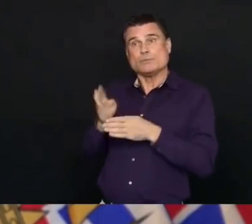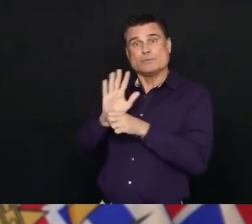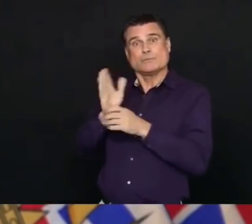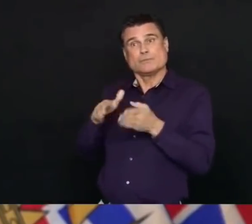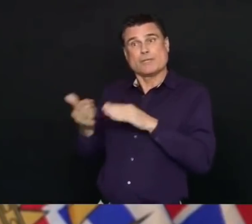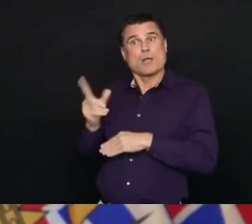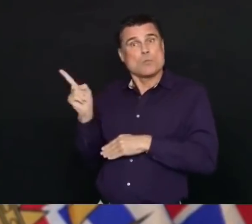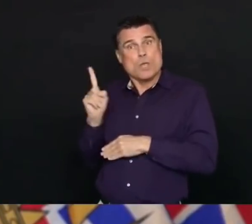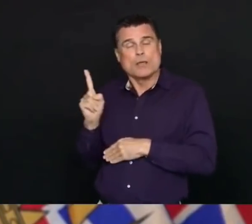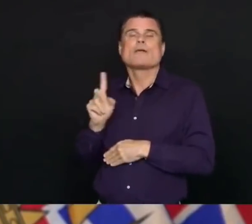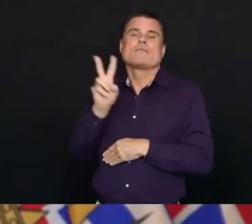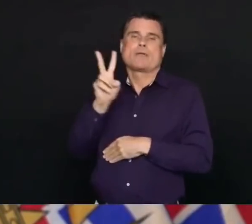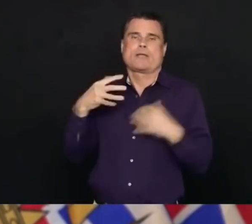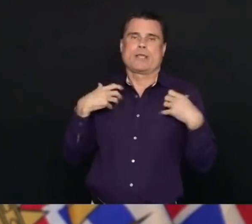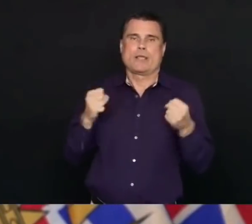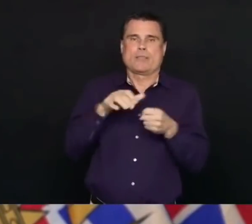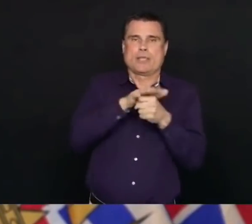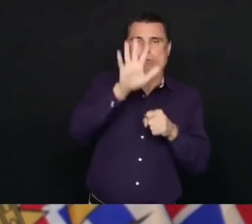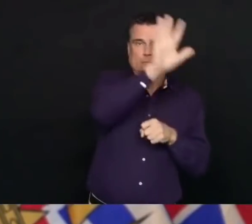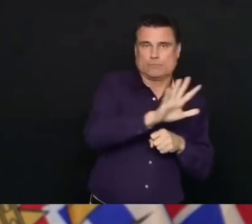Health in the past 24 hours.